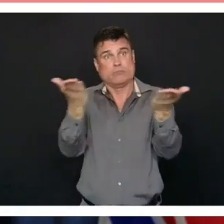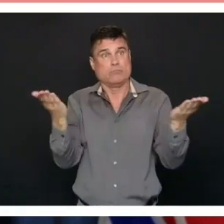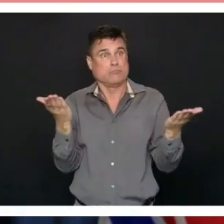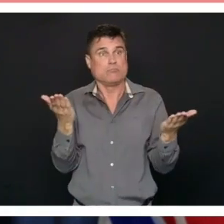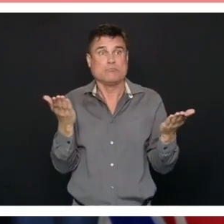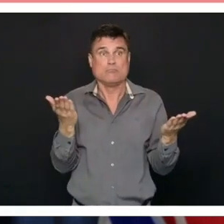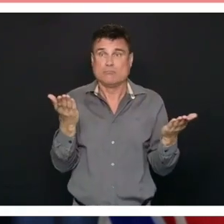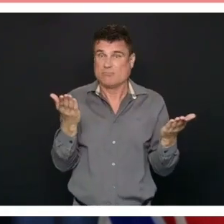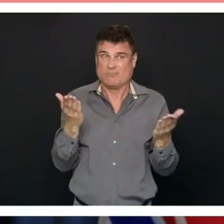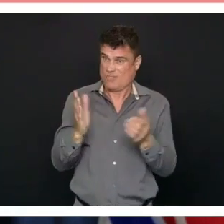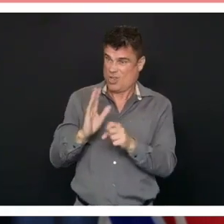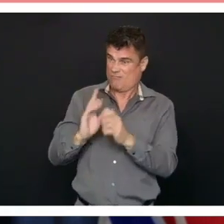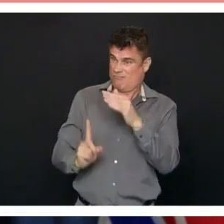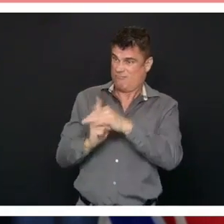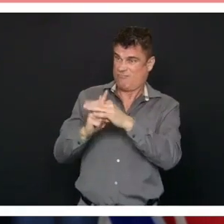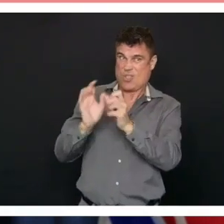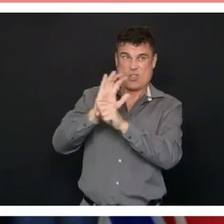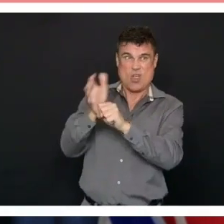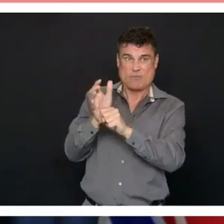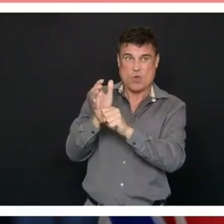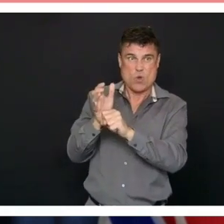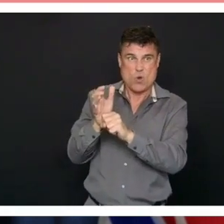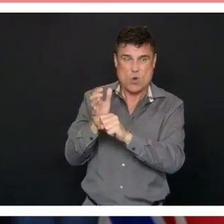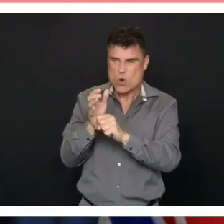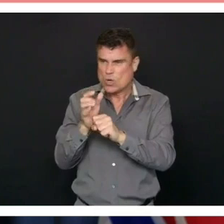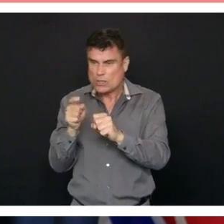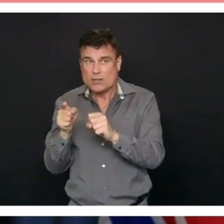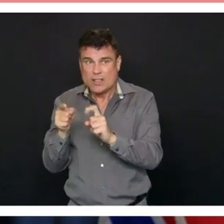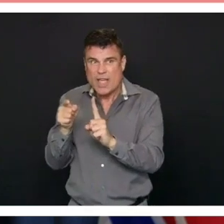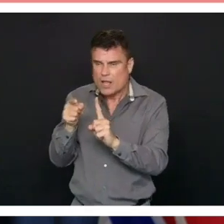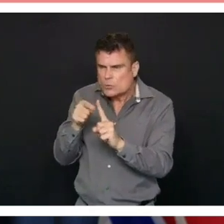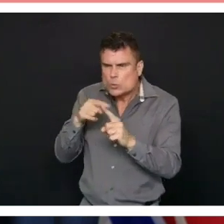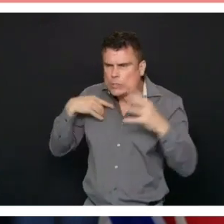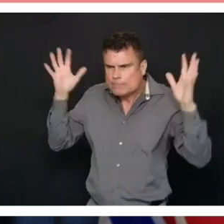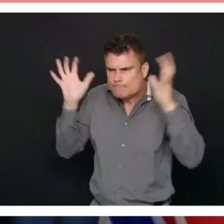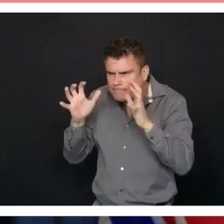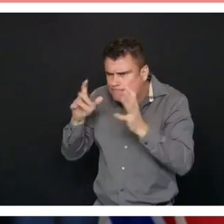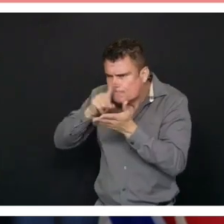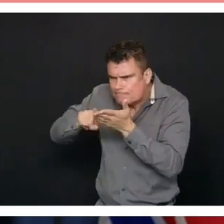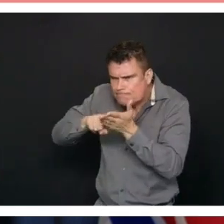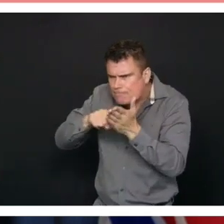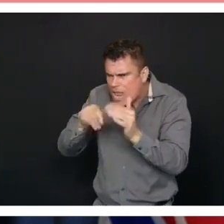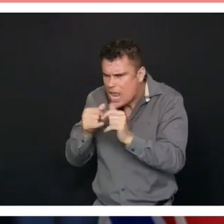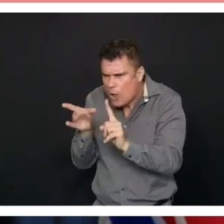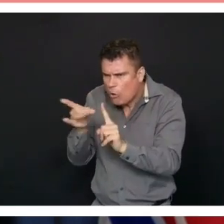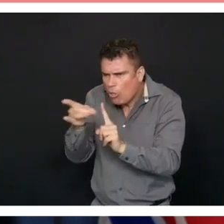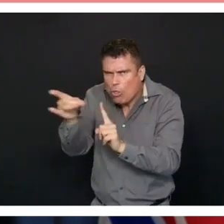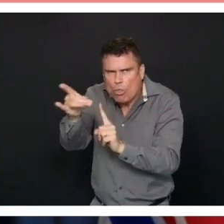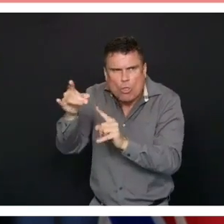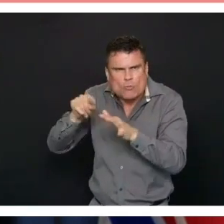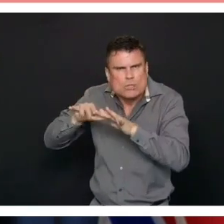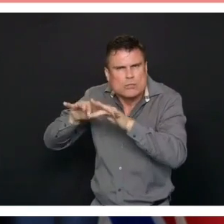all of the people that made sacrifices in our community was it worth it you bet it was you bet it was